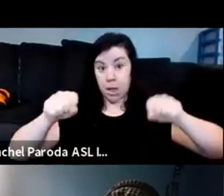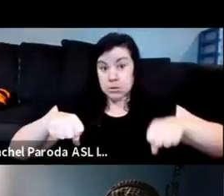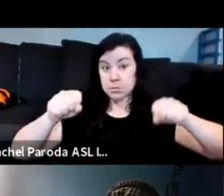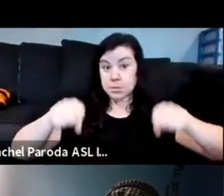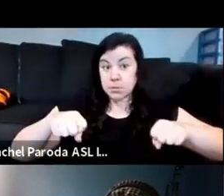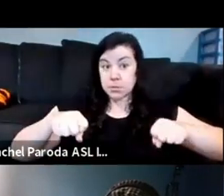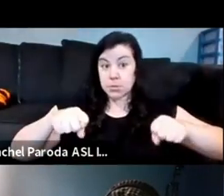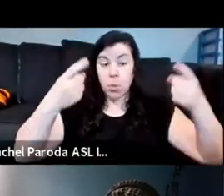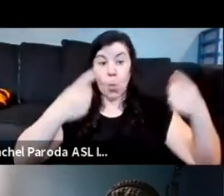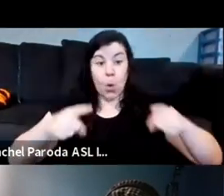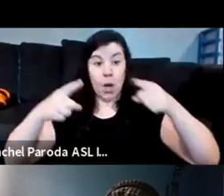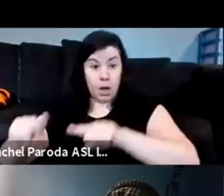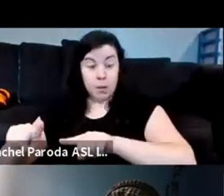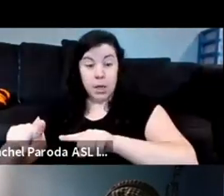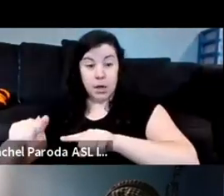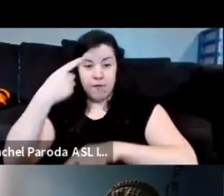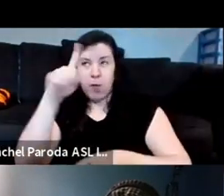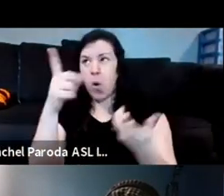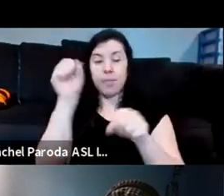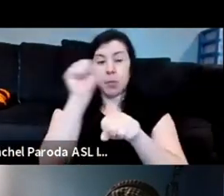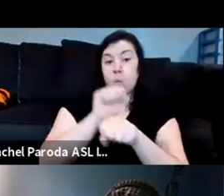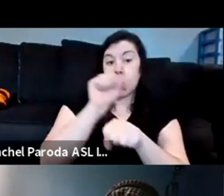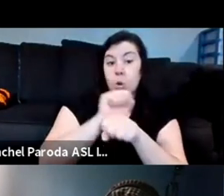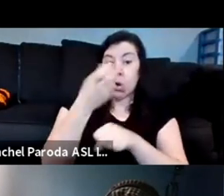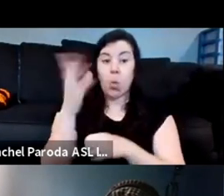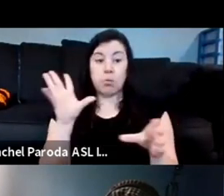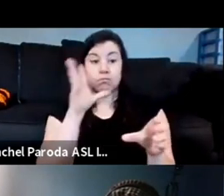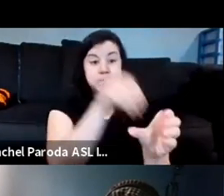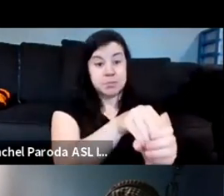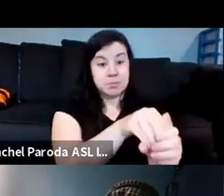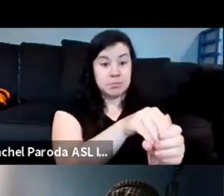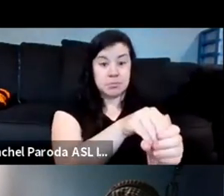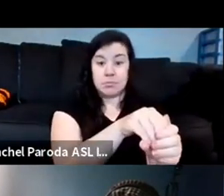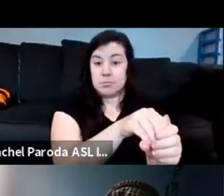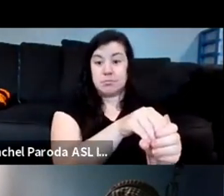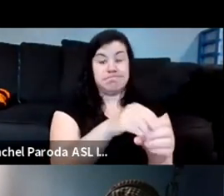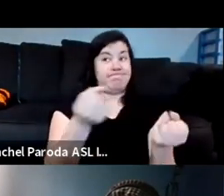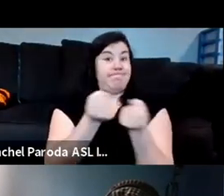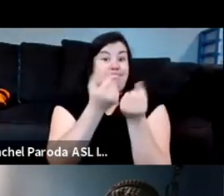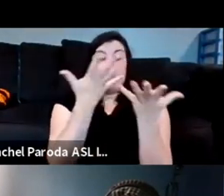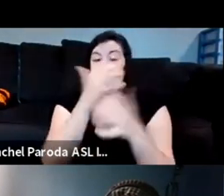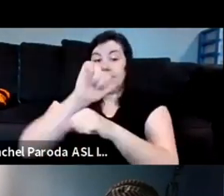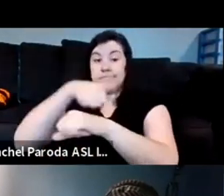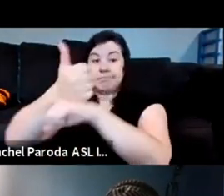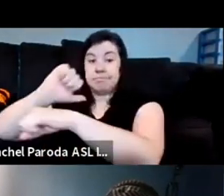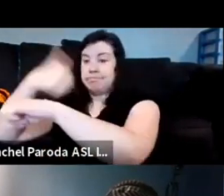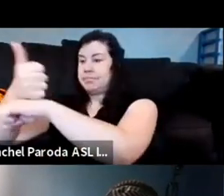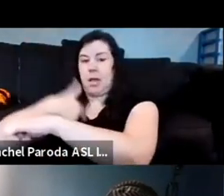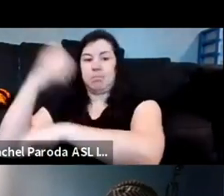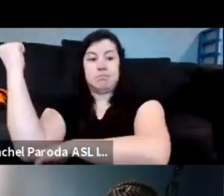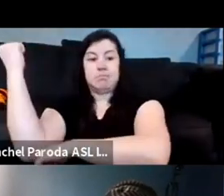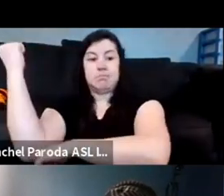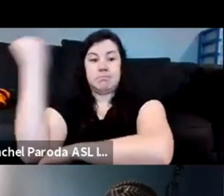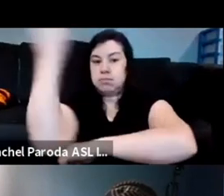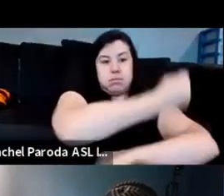making that a condition of our employment or our engagement i've shut off a whole lot of centers um i don't you know have any kind of interest